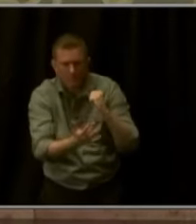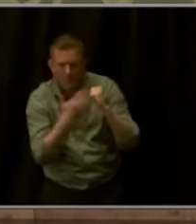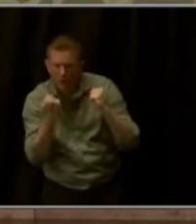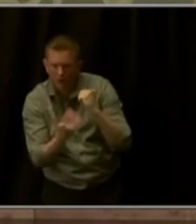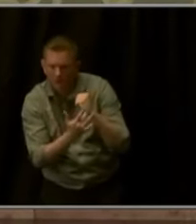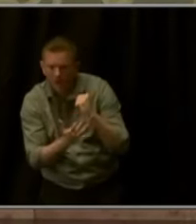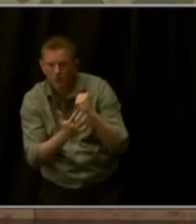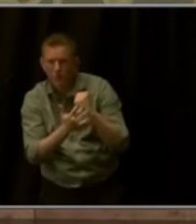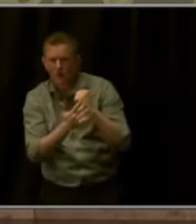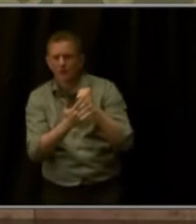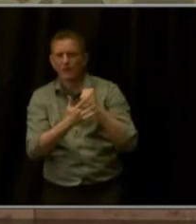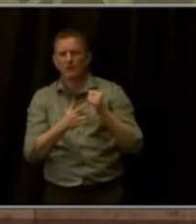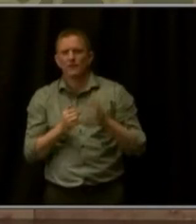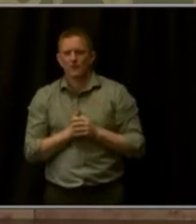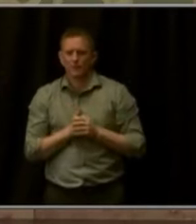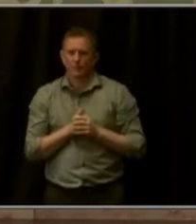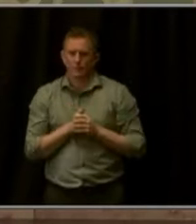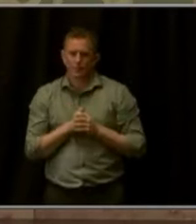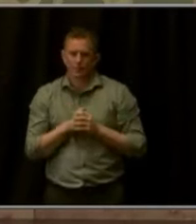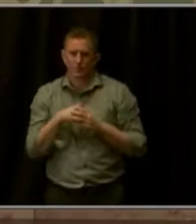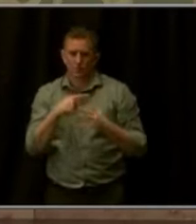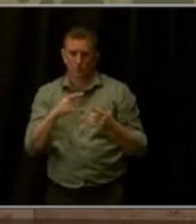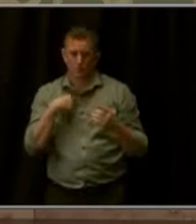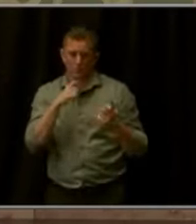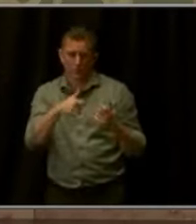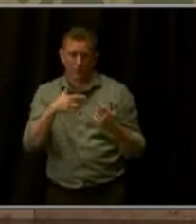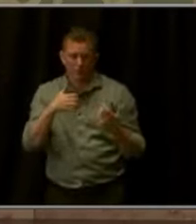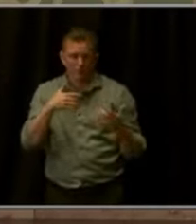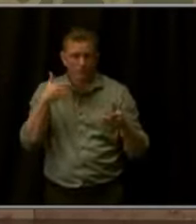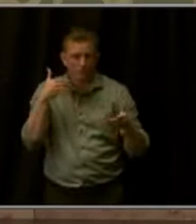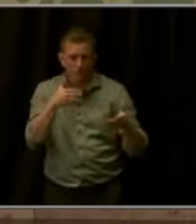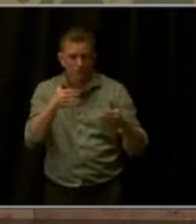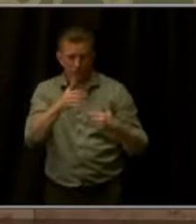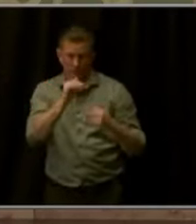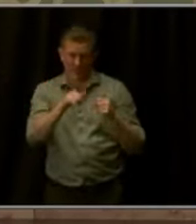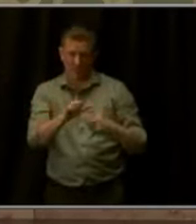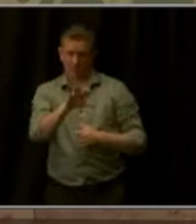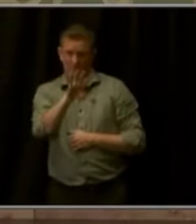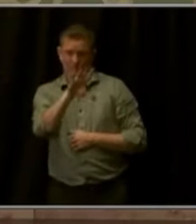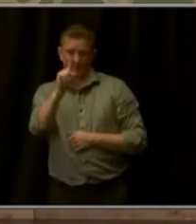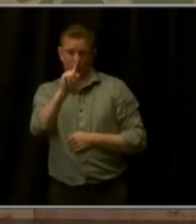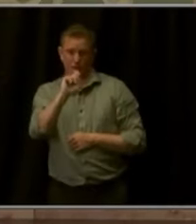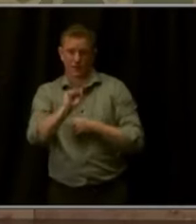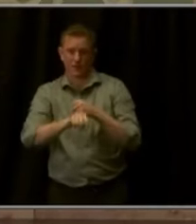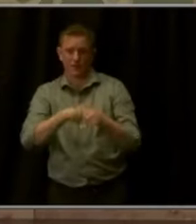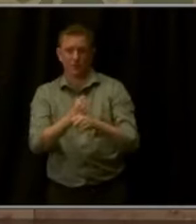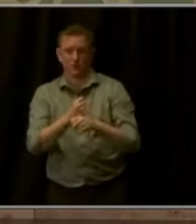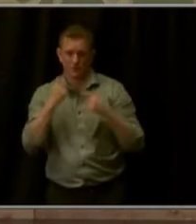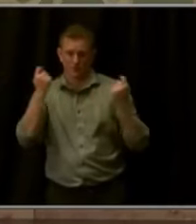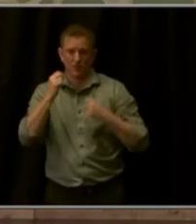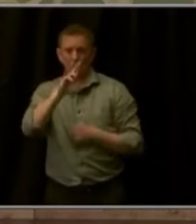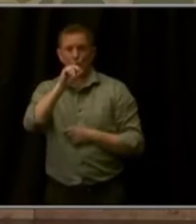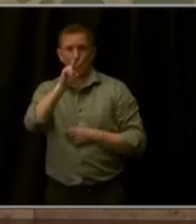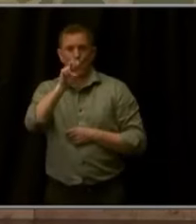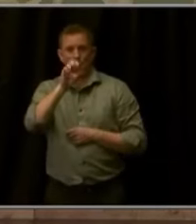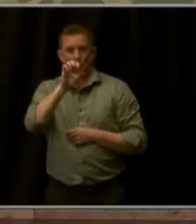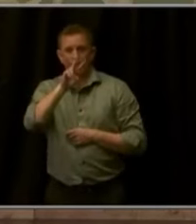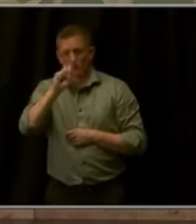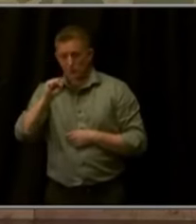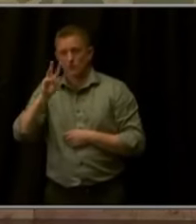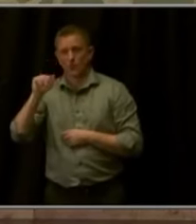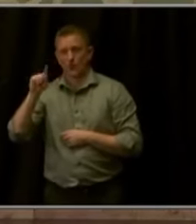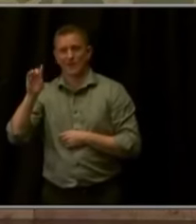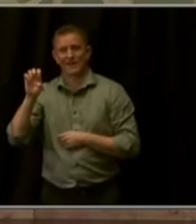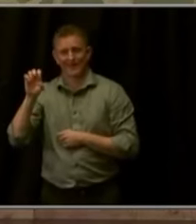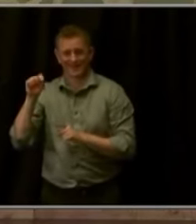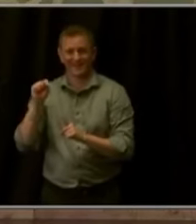approach what would have been the 51st anniversary of Roe v. Wade, I appreciate the steps the General Assembly has